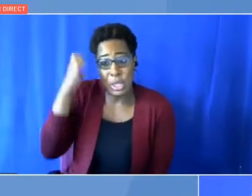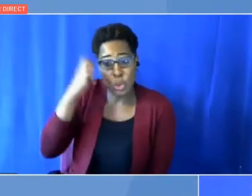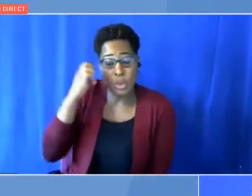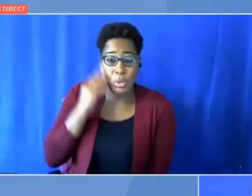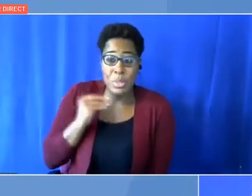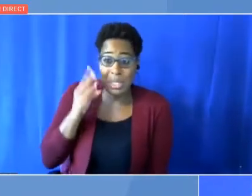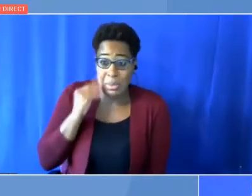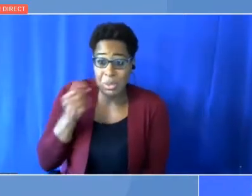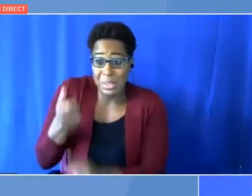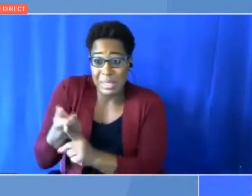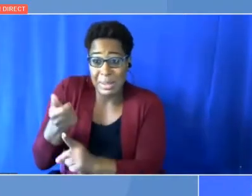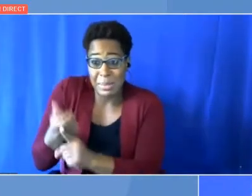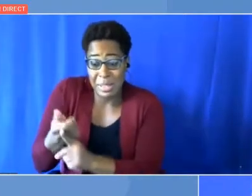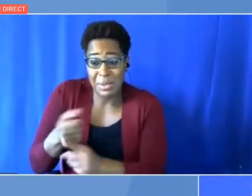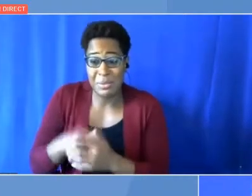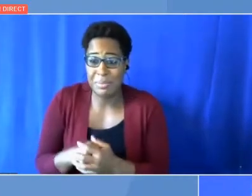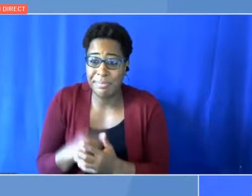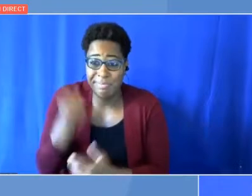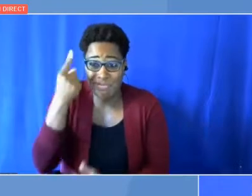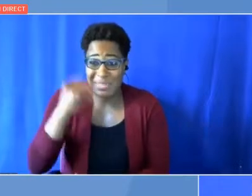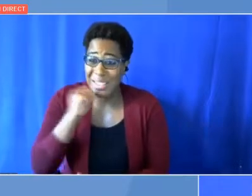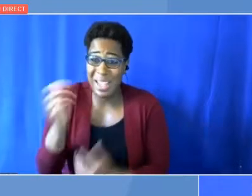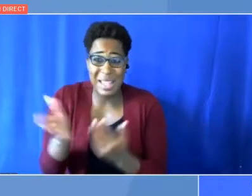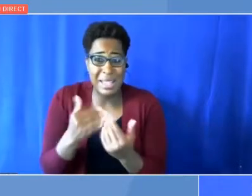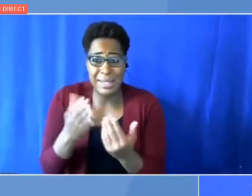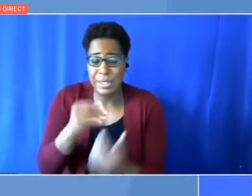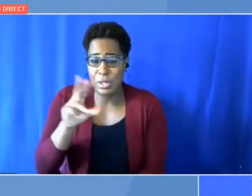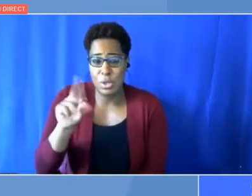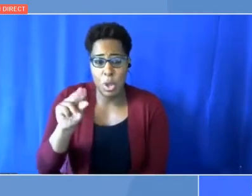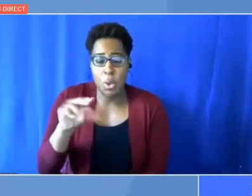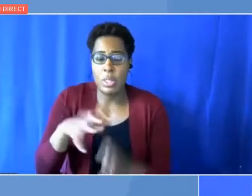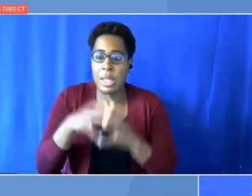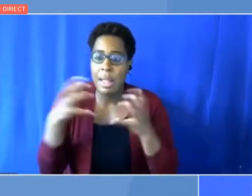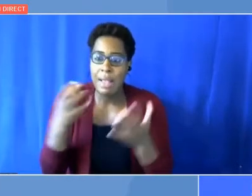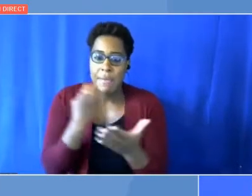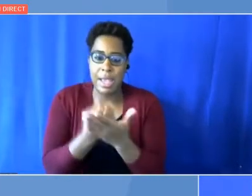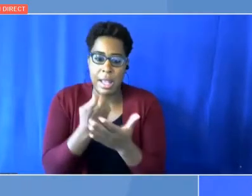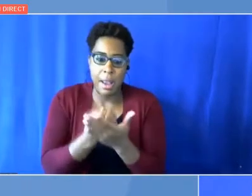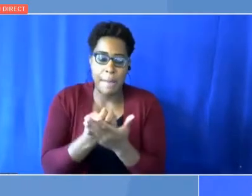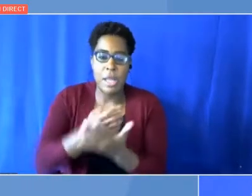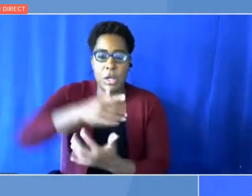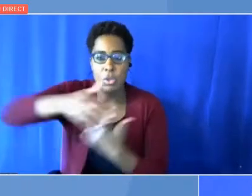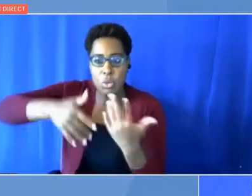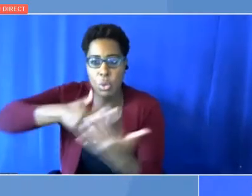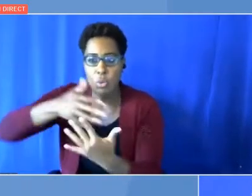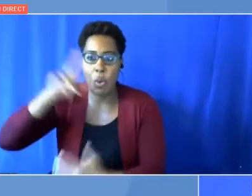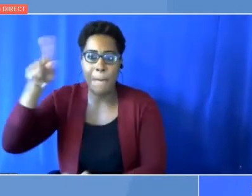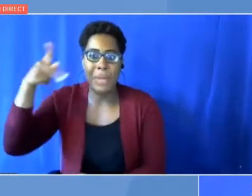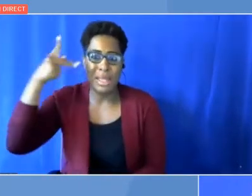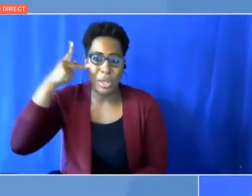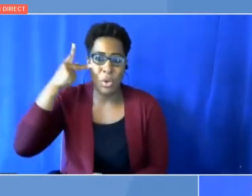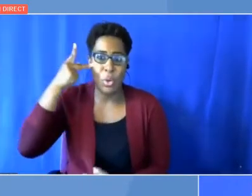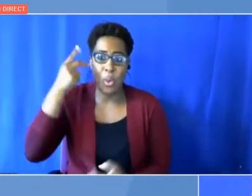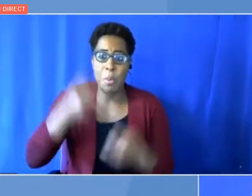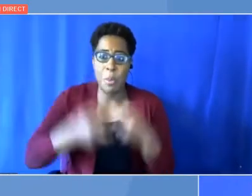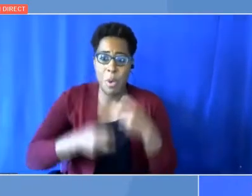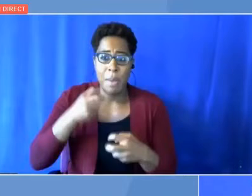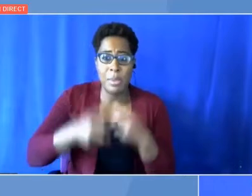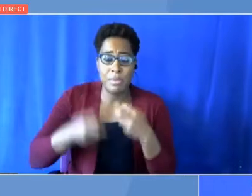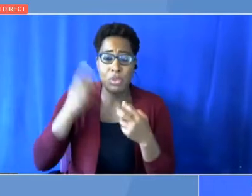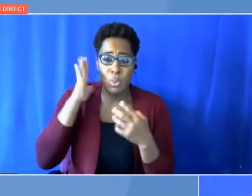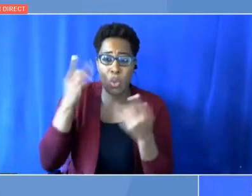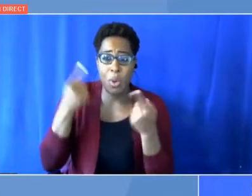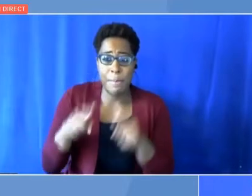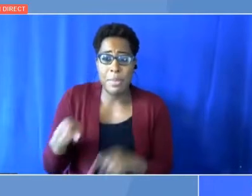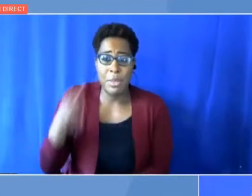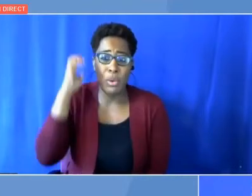Lots of economic, social, and political bruises in Europe. But I believe